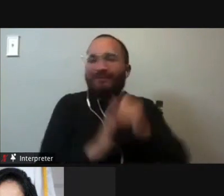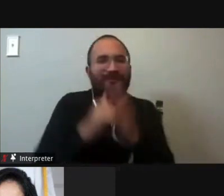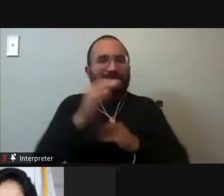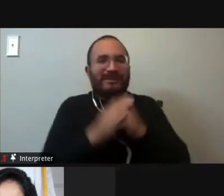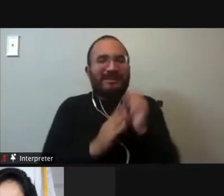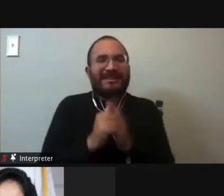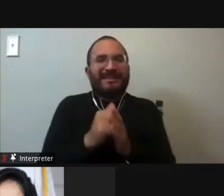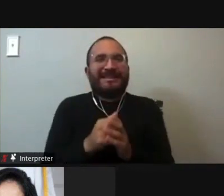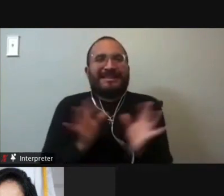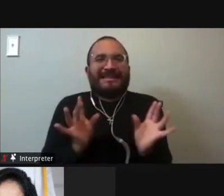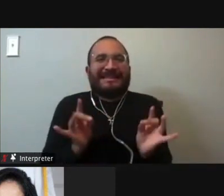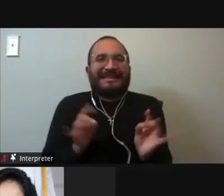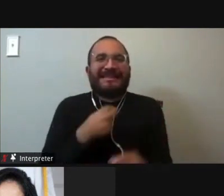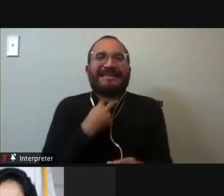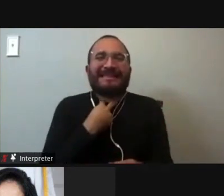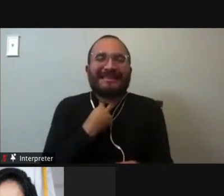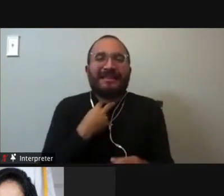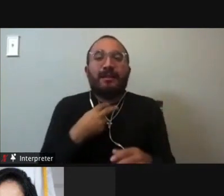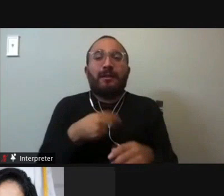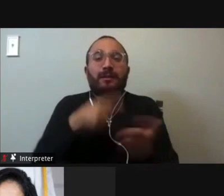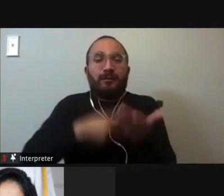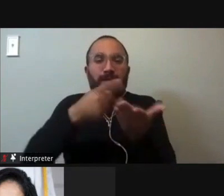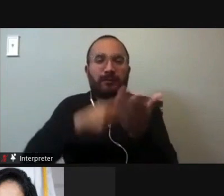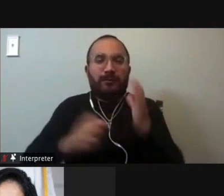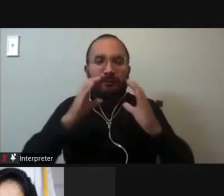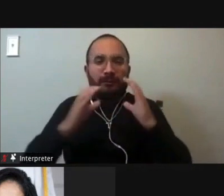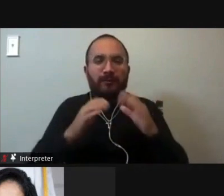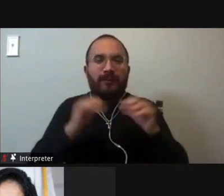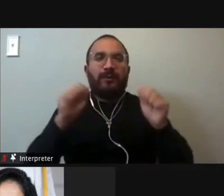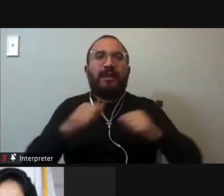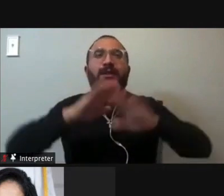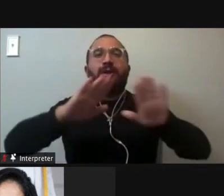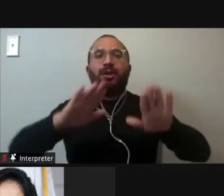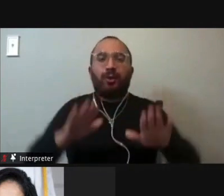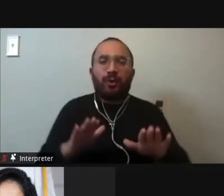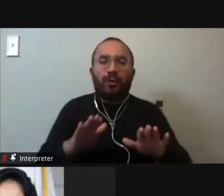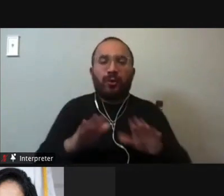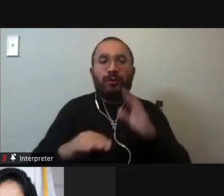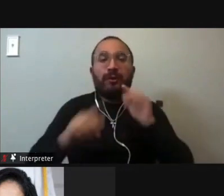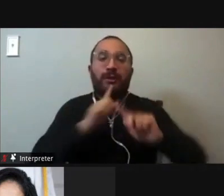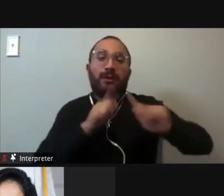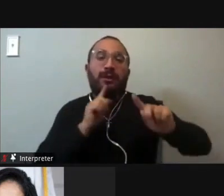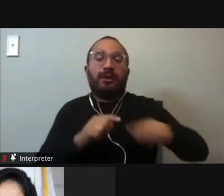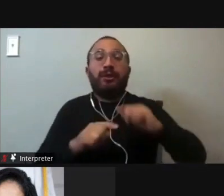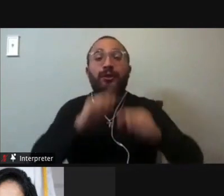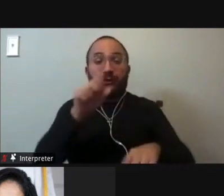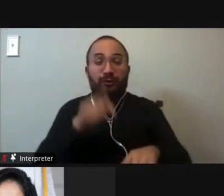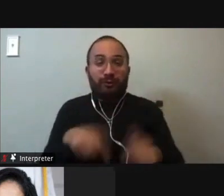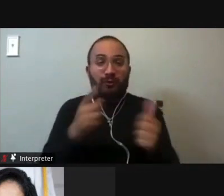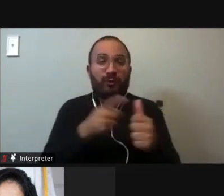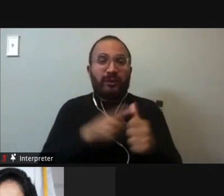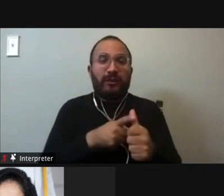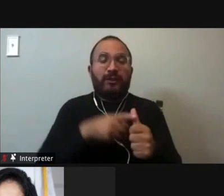and partisan races in Texas, but we can answer those questions and explain that too. But I think it's important to one, talk about the